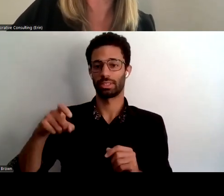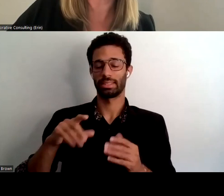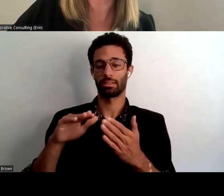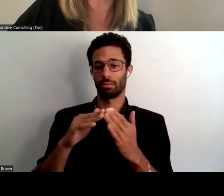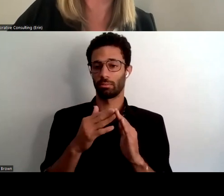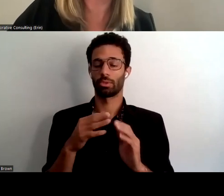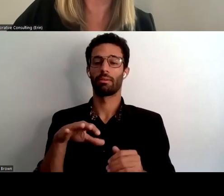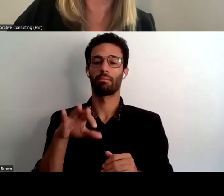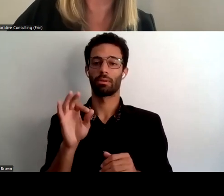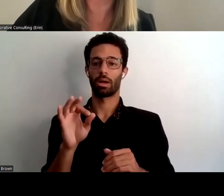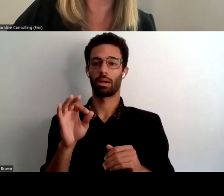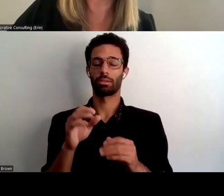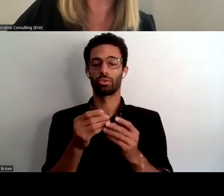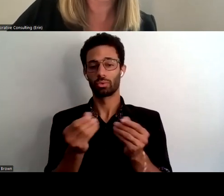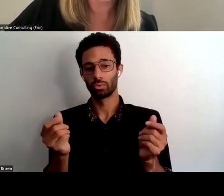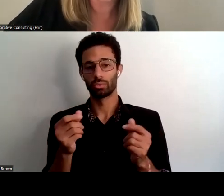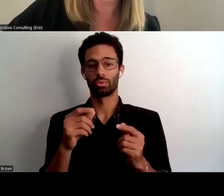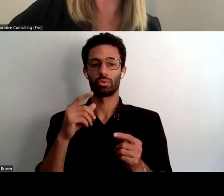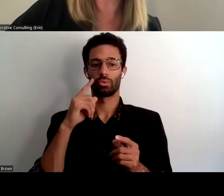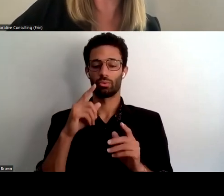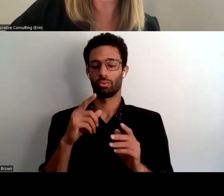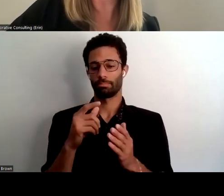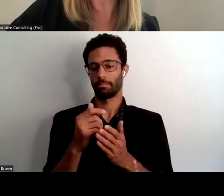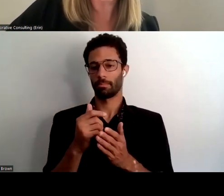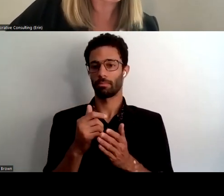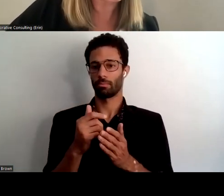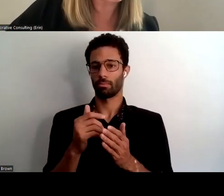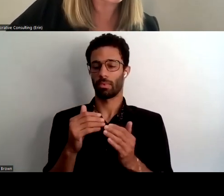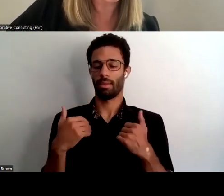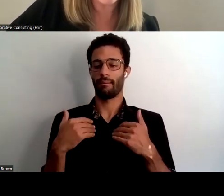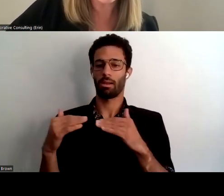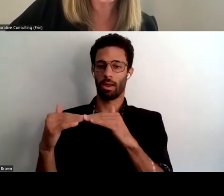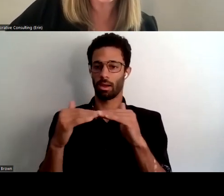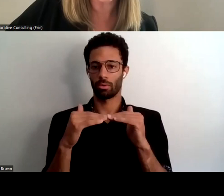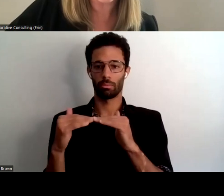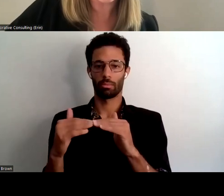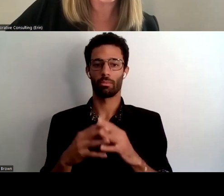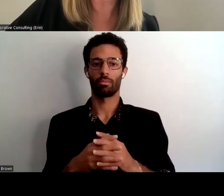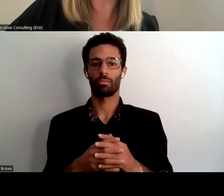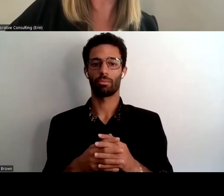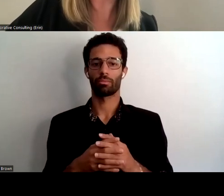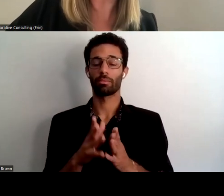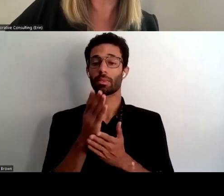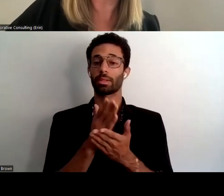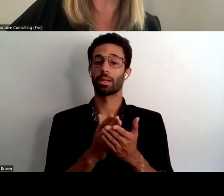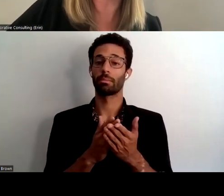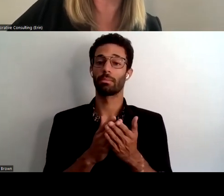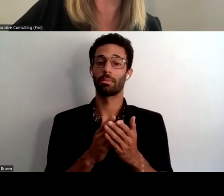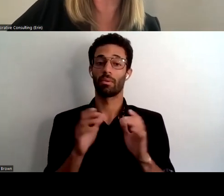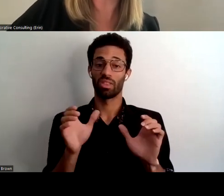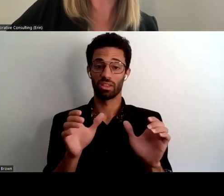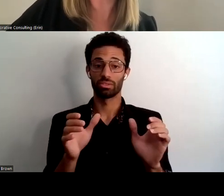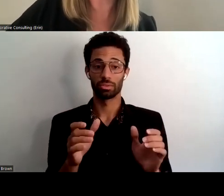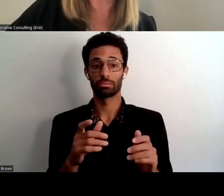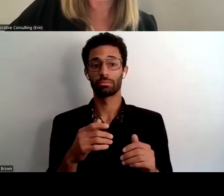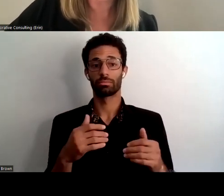that address them equitably and creatively uh so some of the ideas that we heard here some of the actions uh so first embracing being the